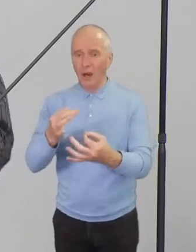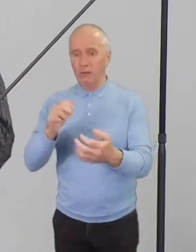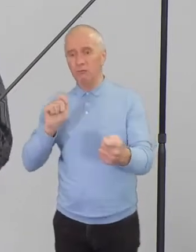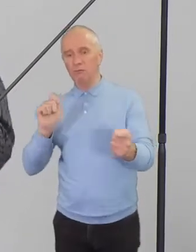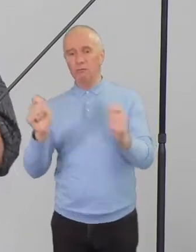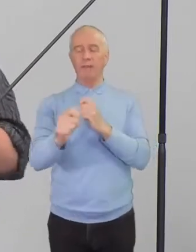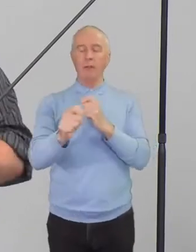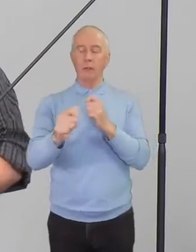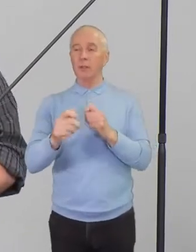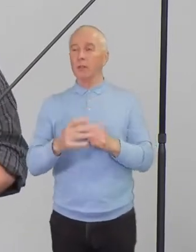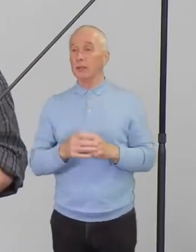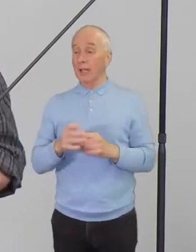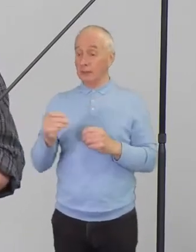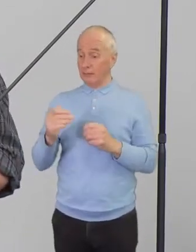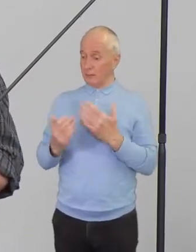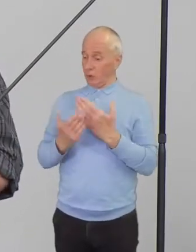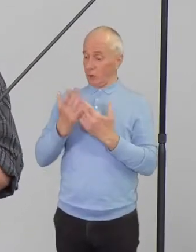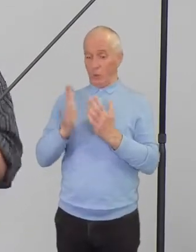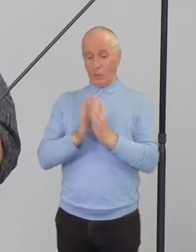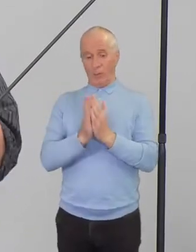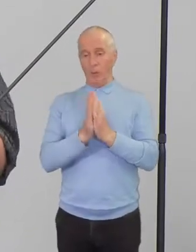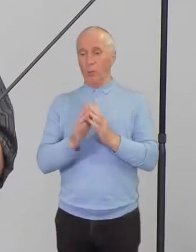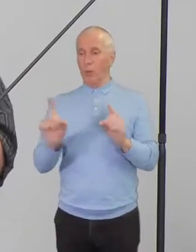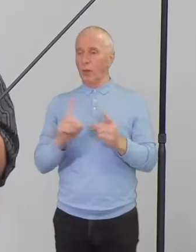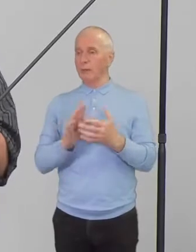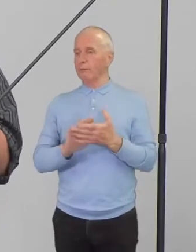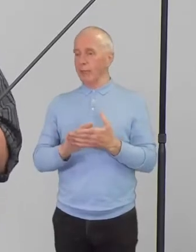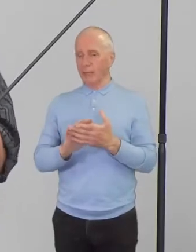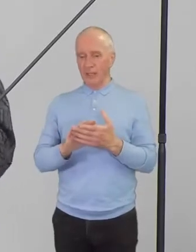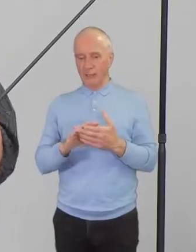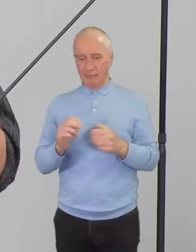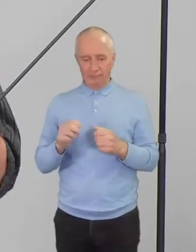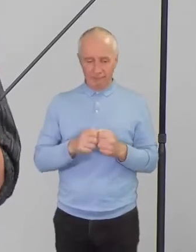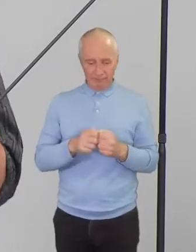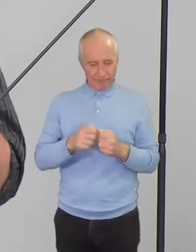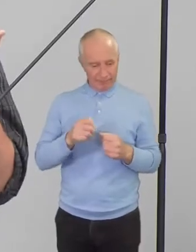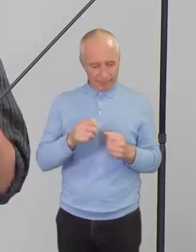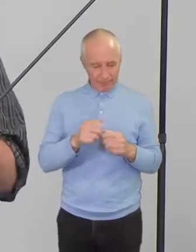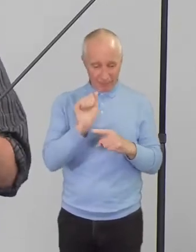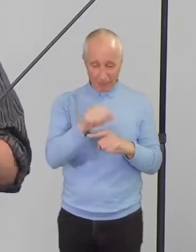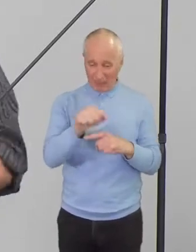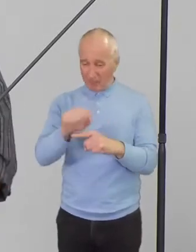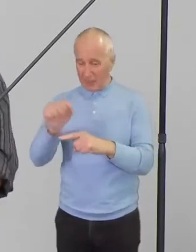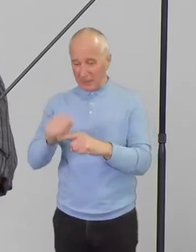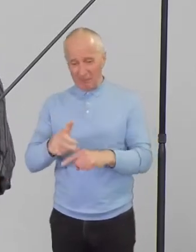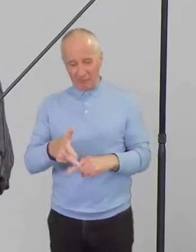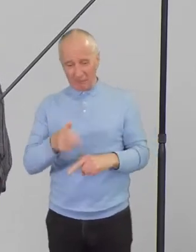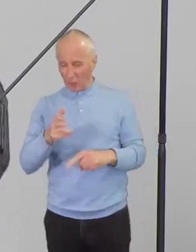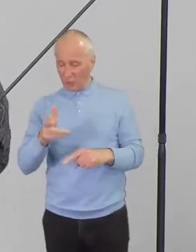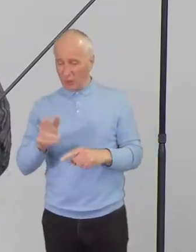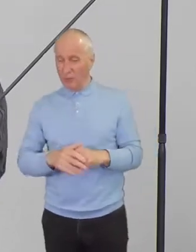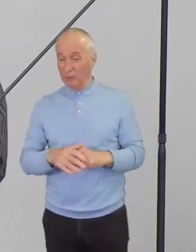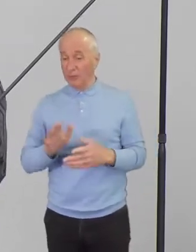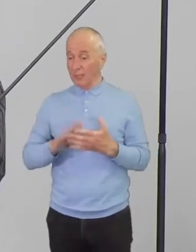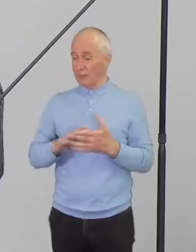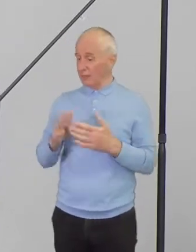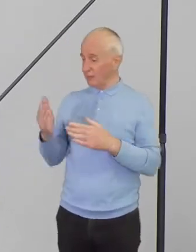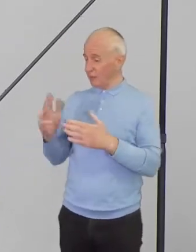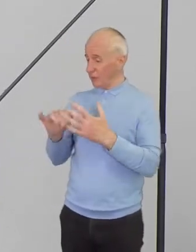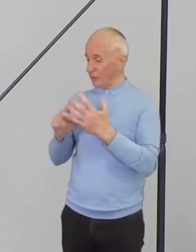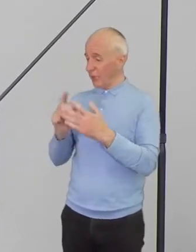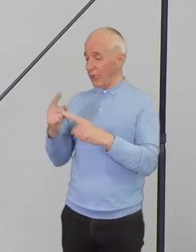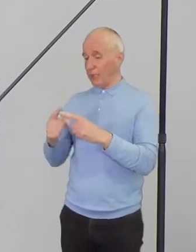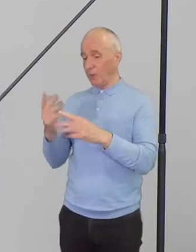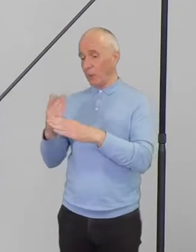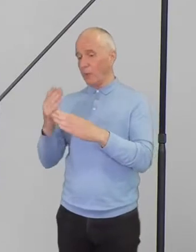And then, of course, his latest book as well, which is Beating Guns. Shane's worked with Mother Teresa in Calcutta, and he founded The Simple Way in